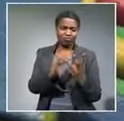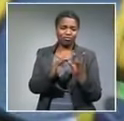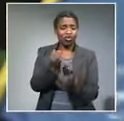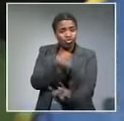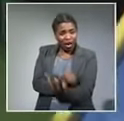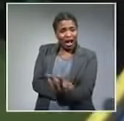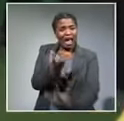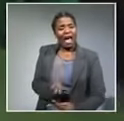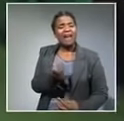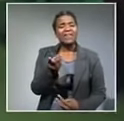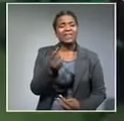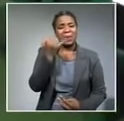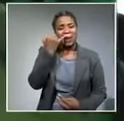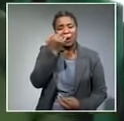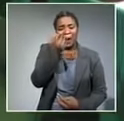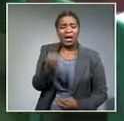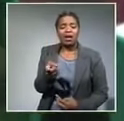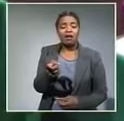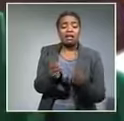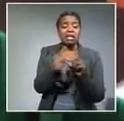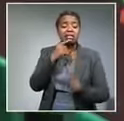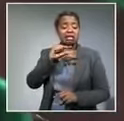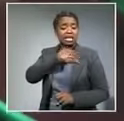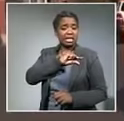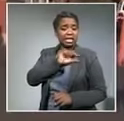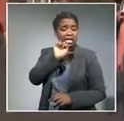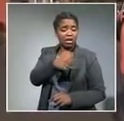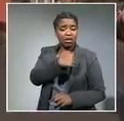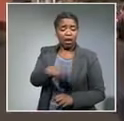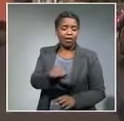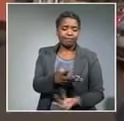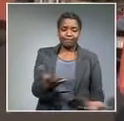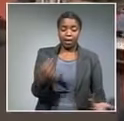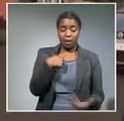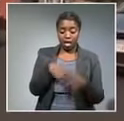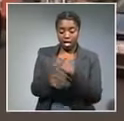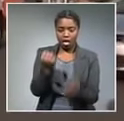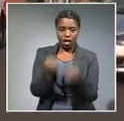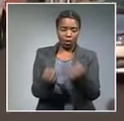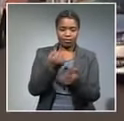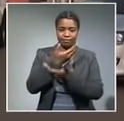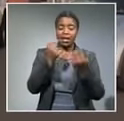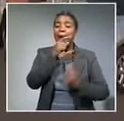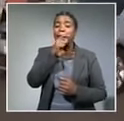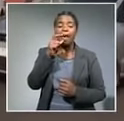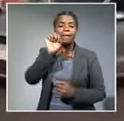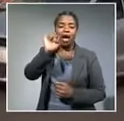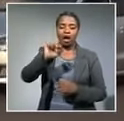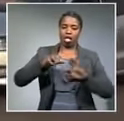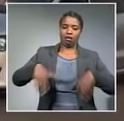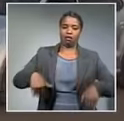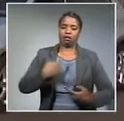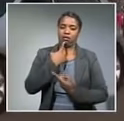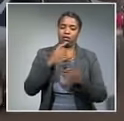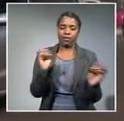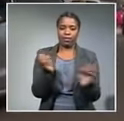drug possession he has not yet pleaded and I was not at court hence no mention of the accused's name as yet